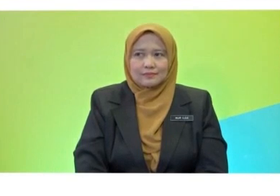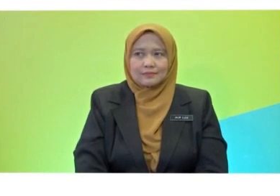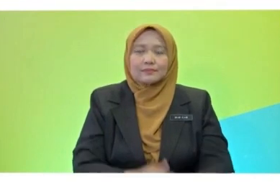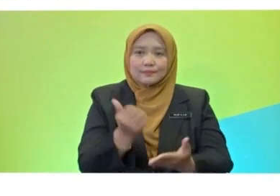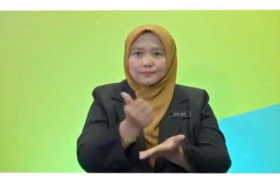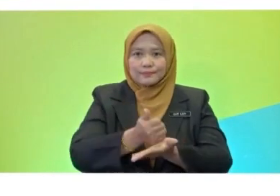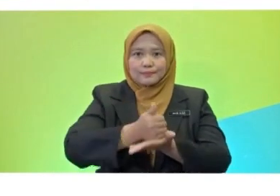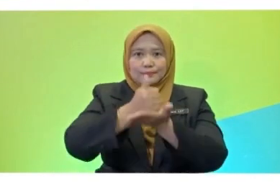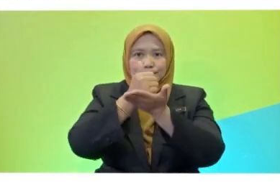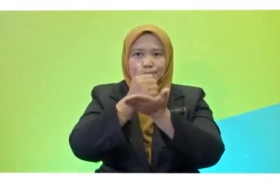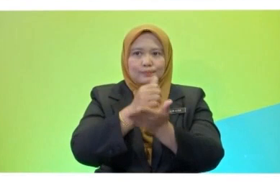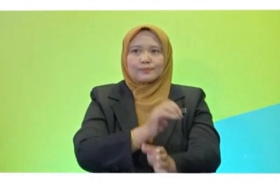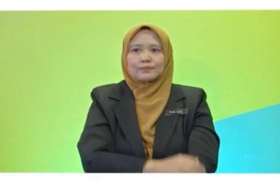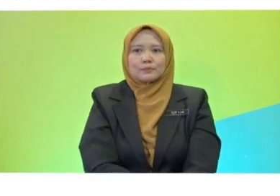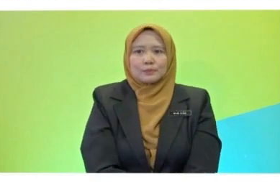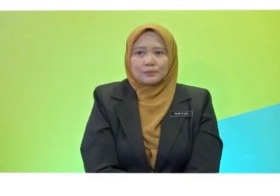Help.